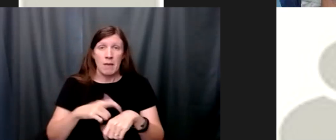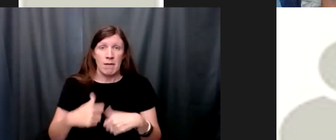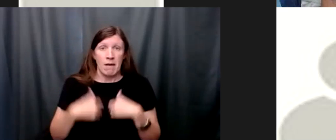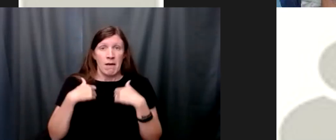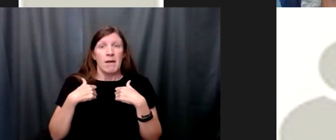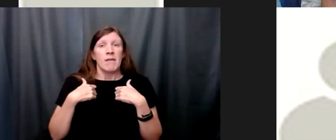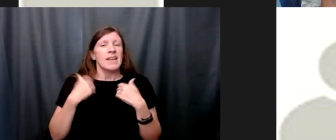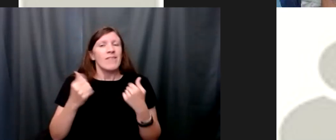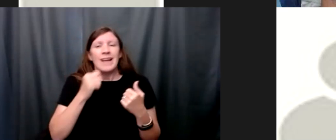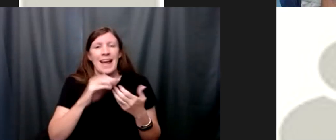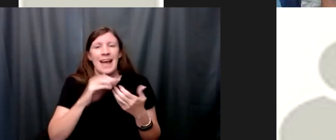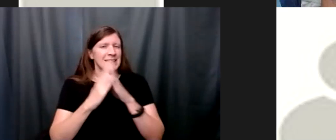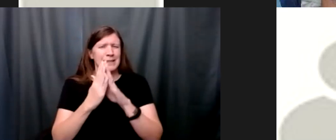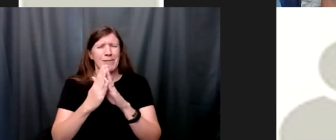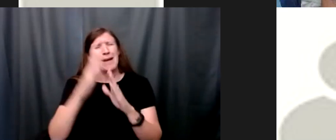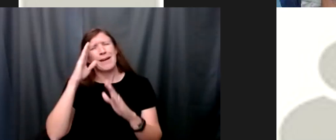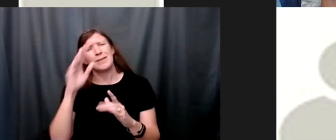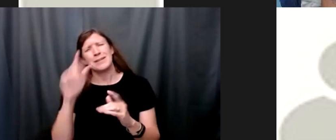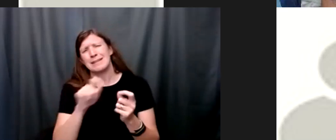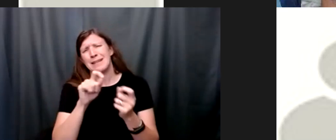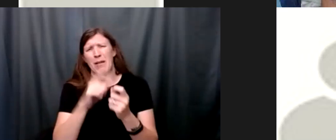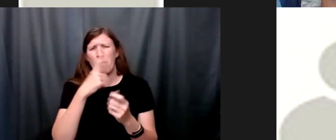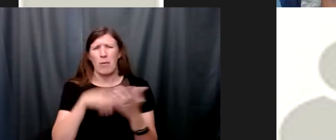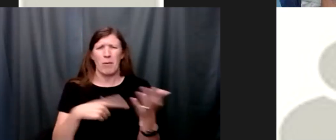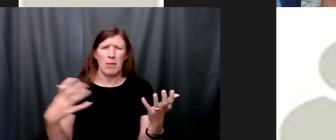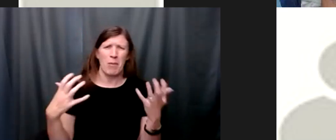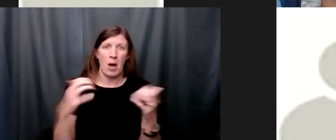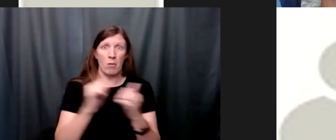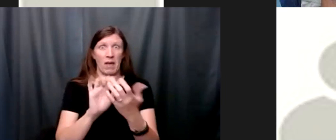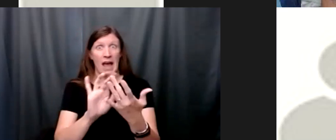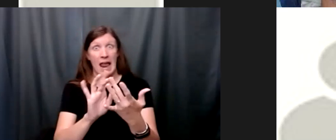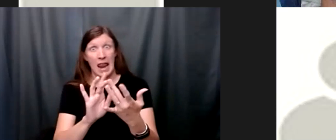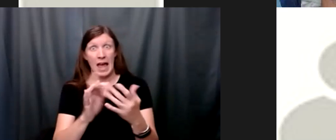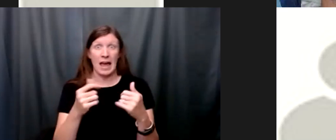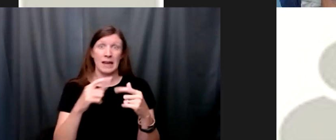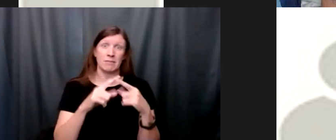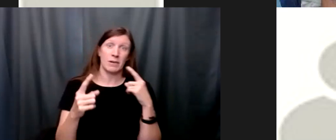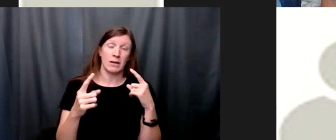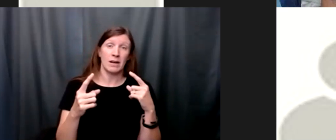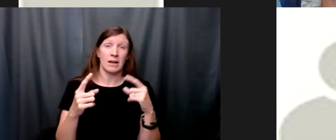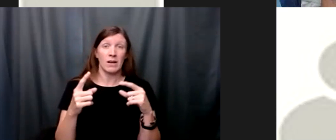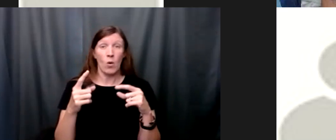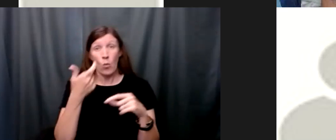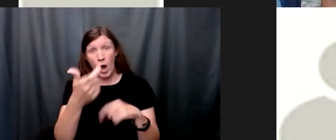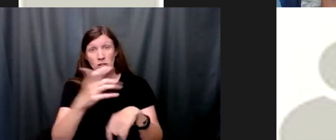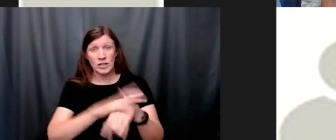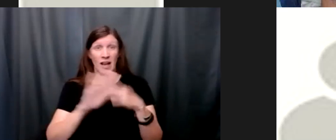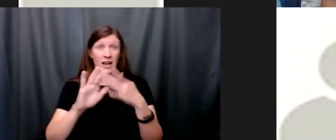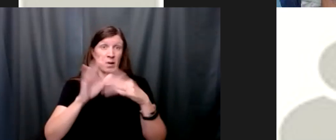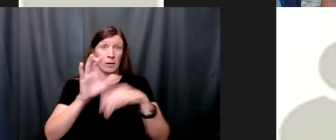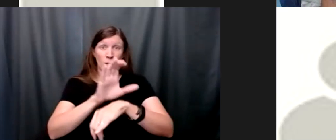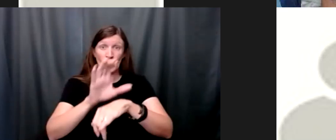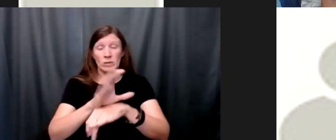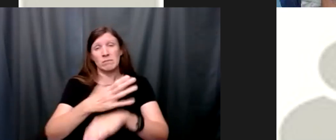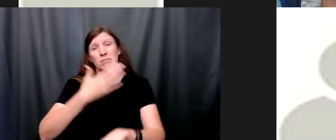want being online isn't our favorite but i'm telling you being online on sundays and in a group is far better than wandering and drifting away